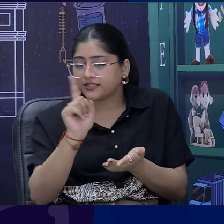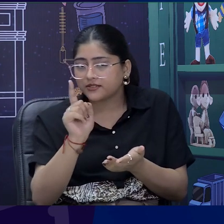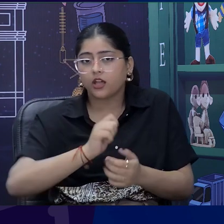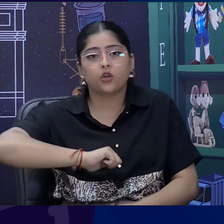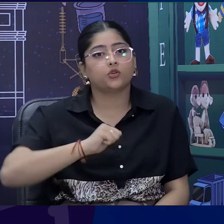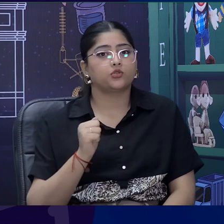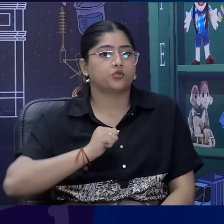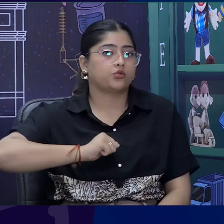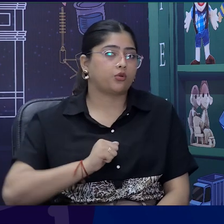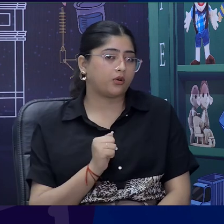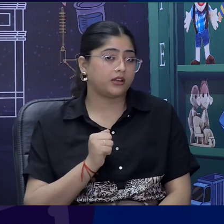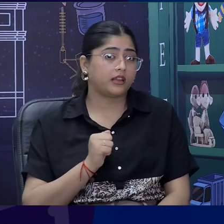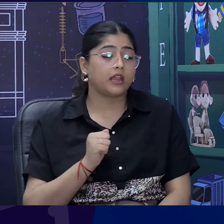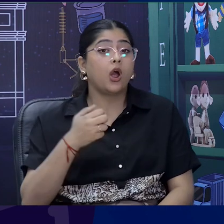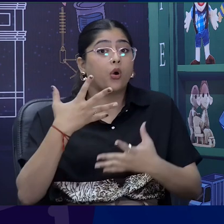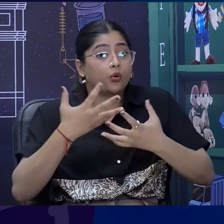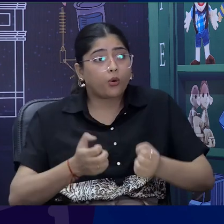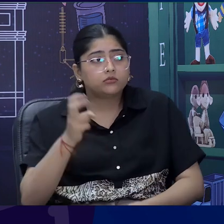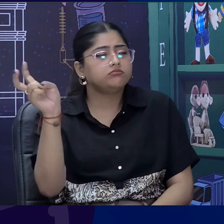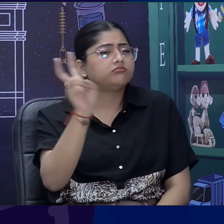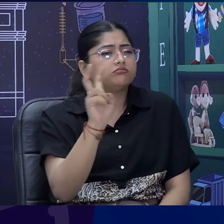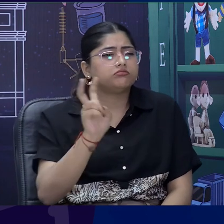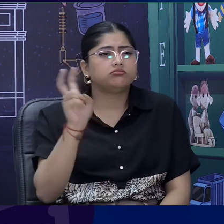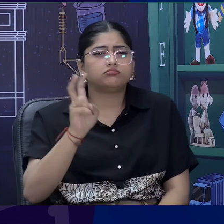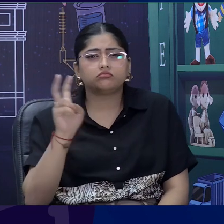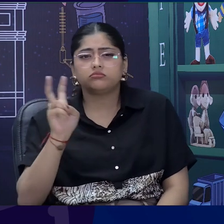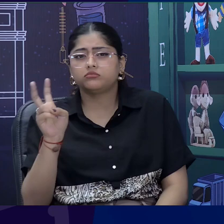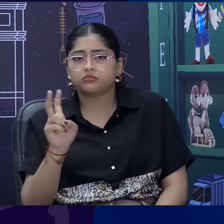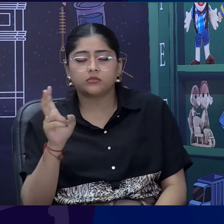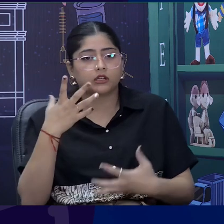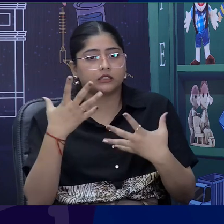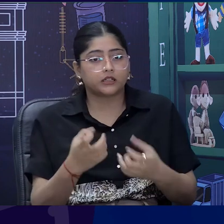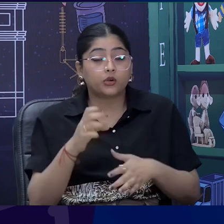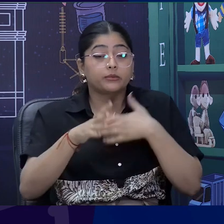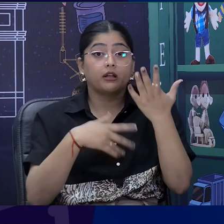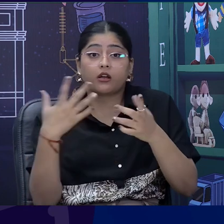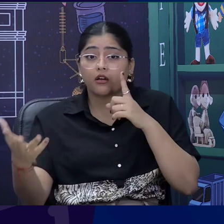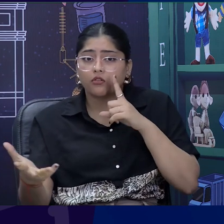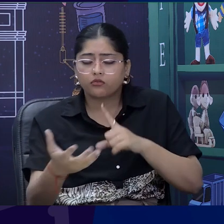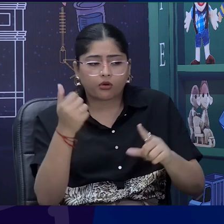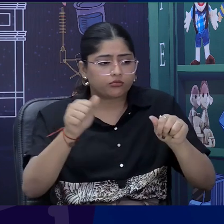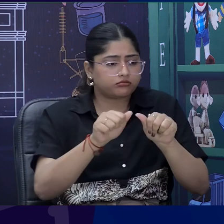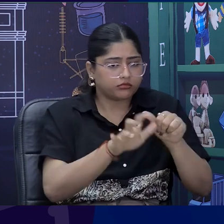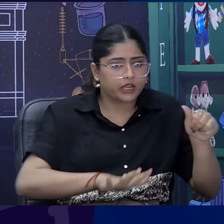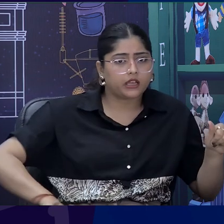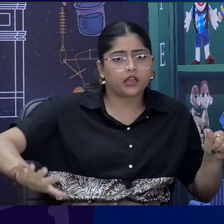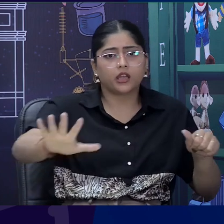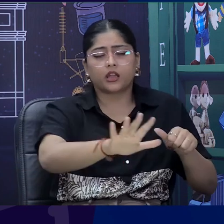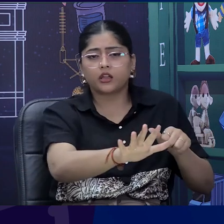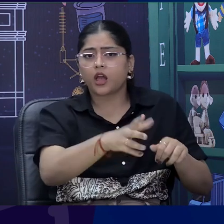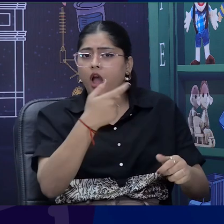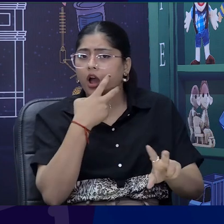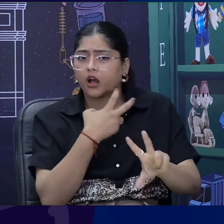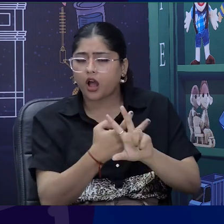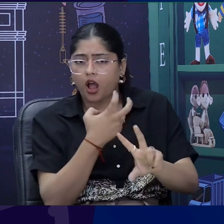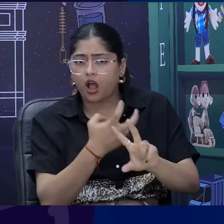people there to see. Then the ground, then he found that the ground was as hard.